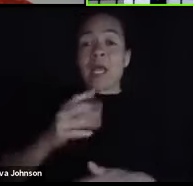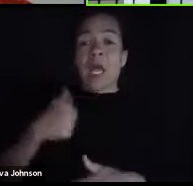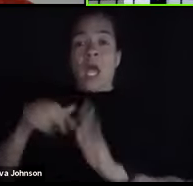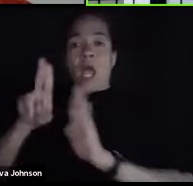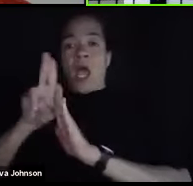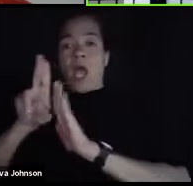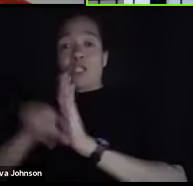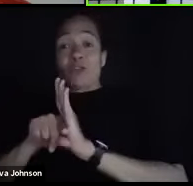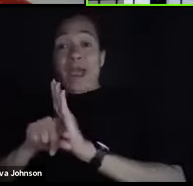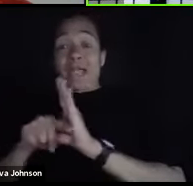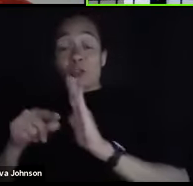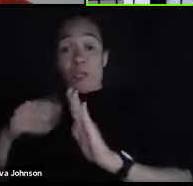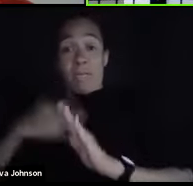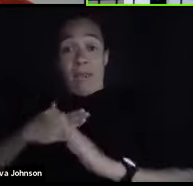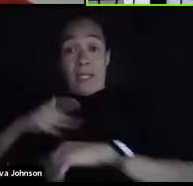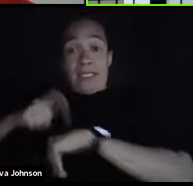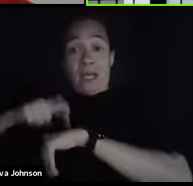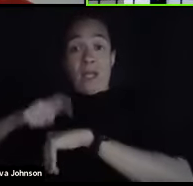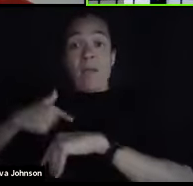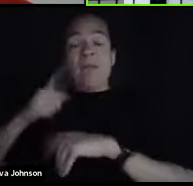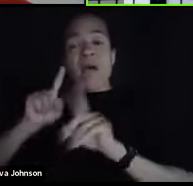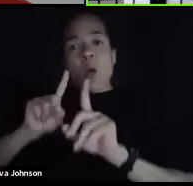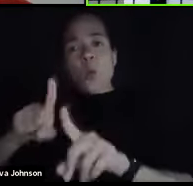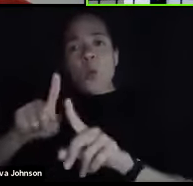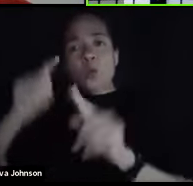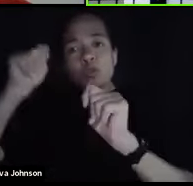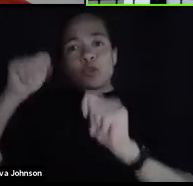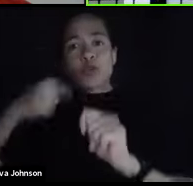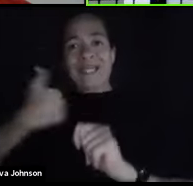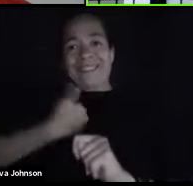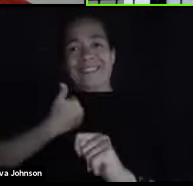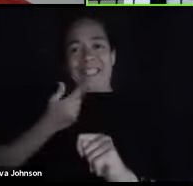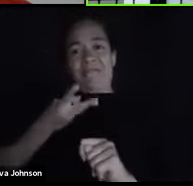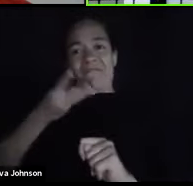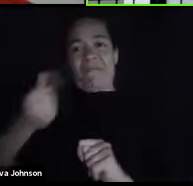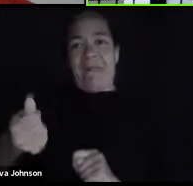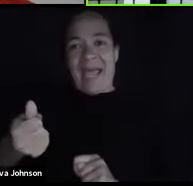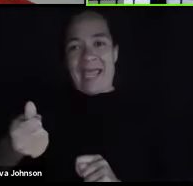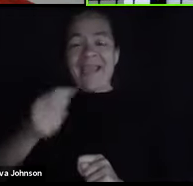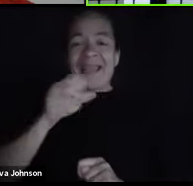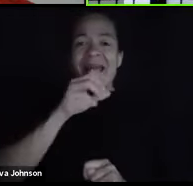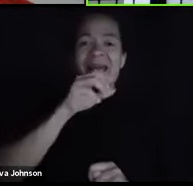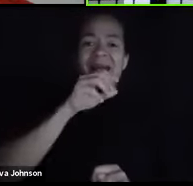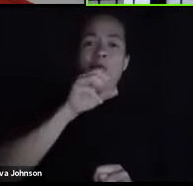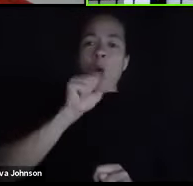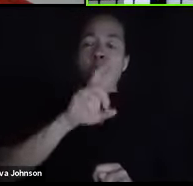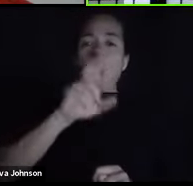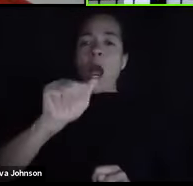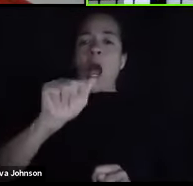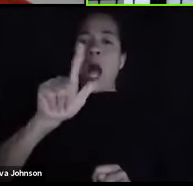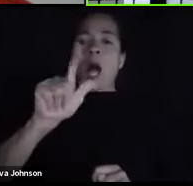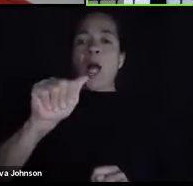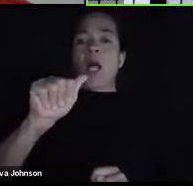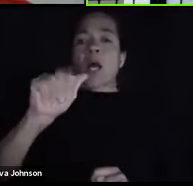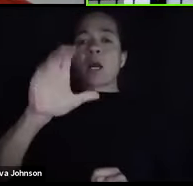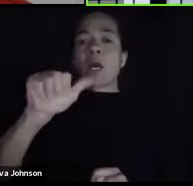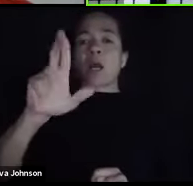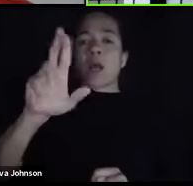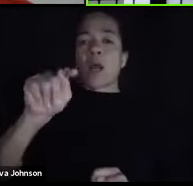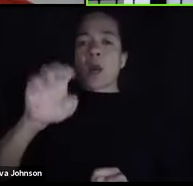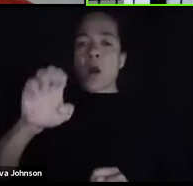had to pay for it. If I went to anything like this, was all a court means, you know, out of your own pocket. And so a lot of students